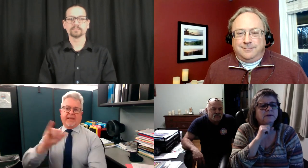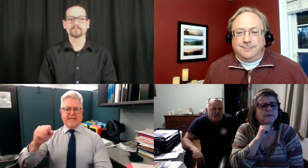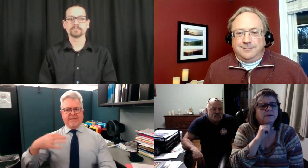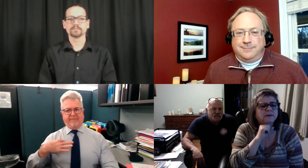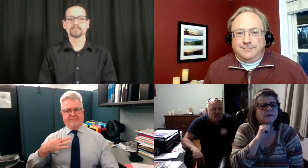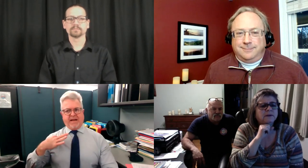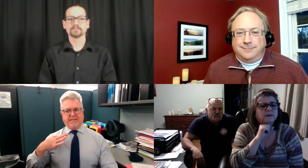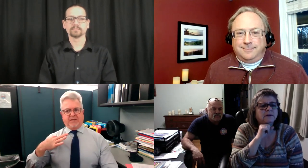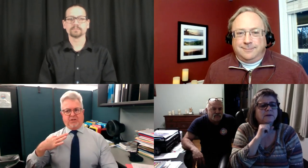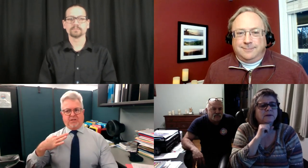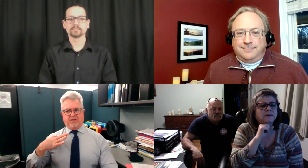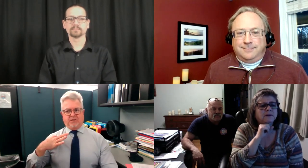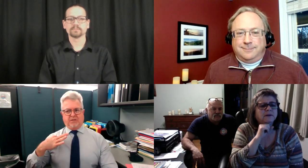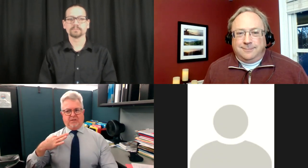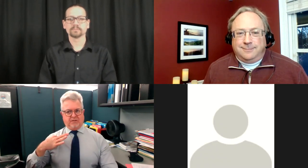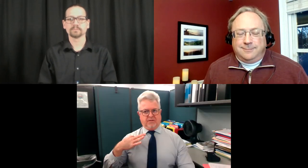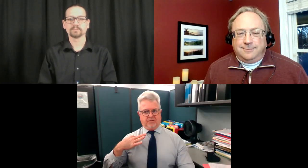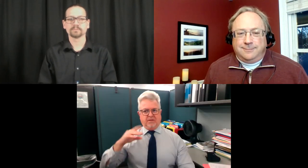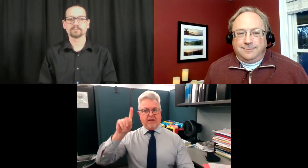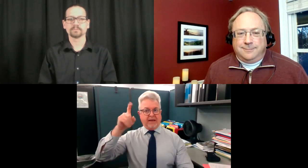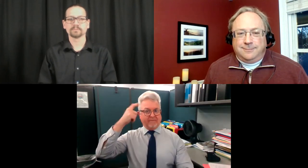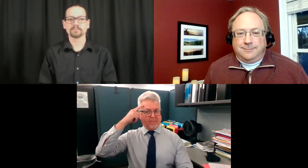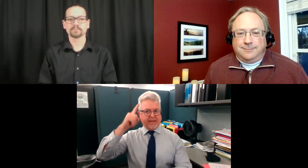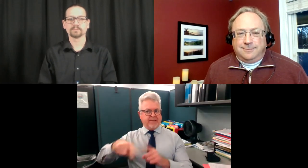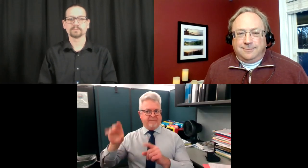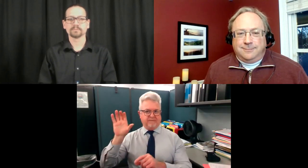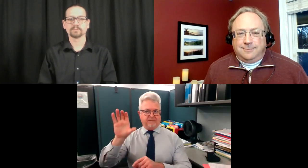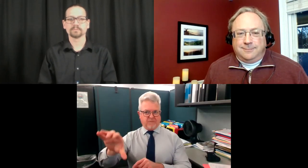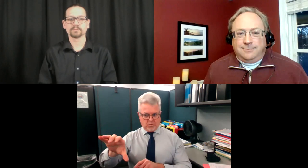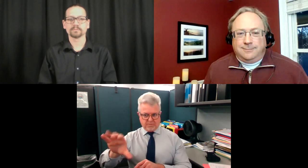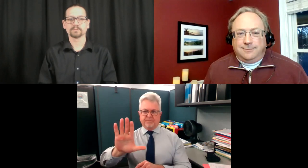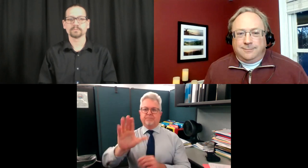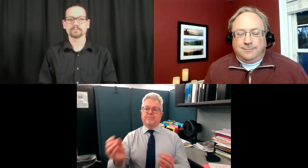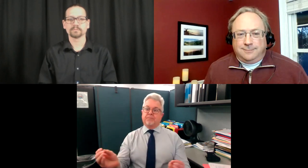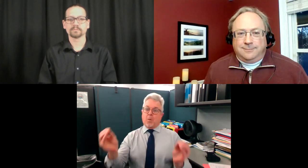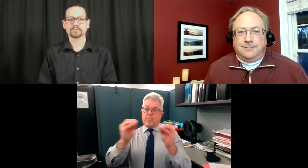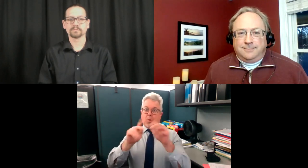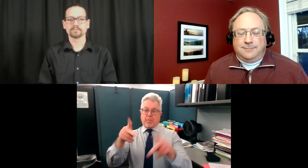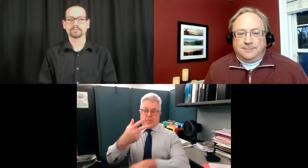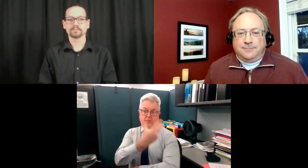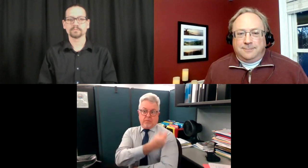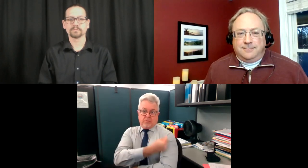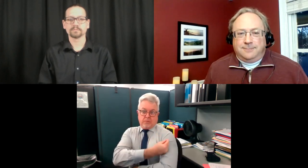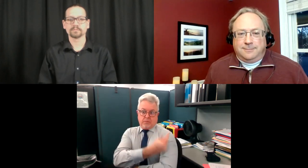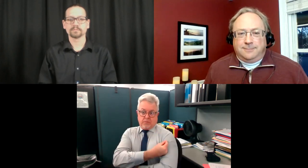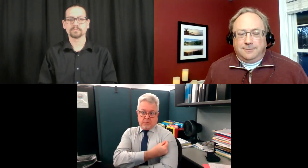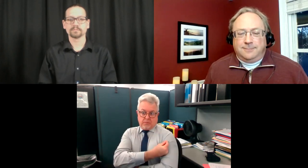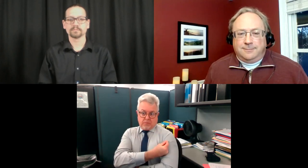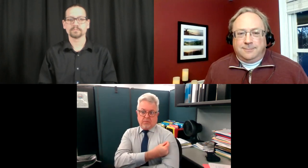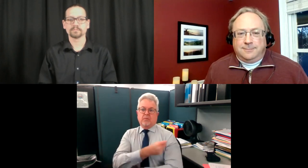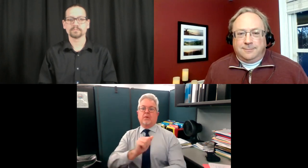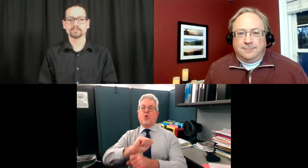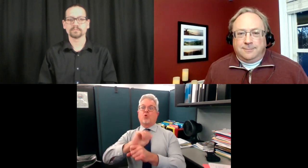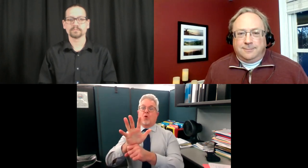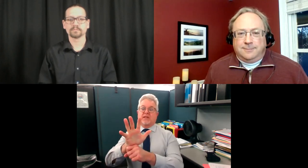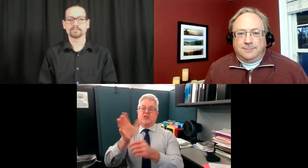And Mike is following up. As of right now, the vaccine right now is a voluntary basis. No one can force you to take this vaccine